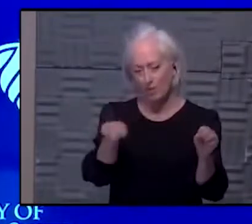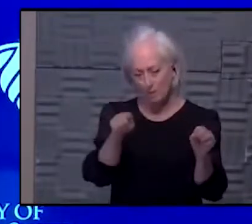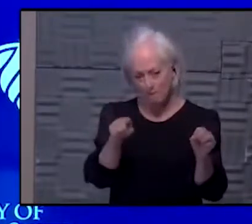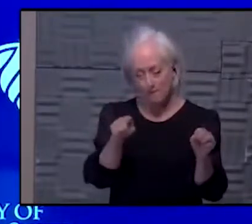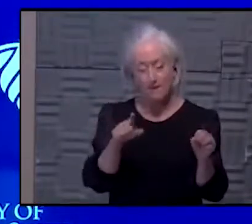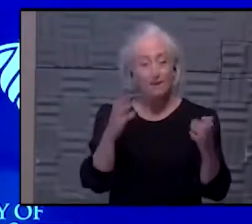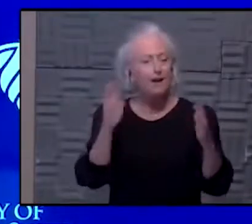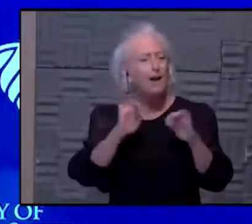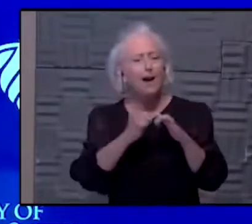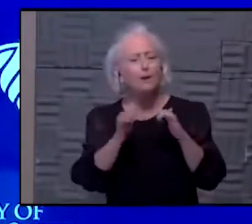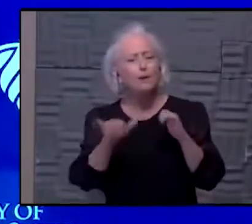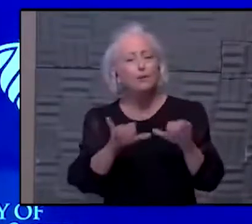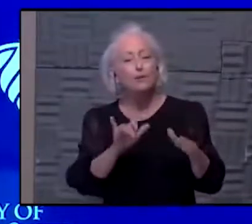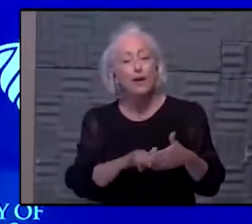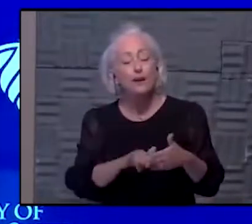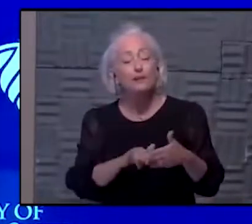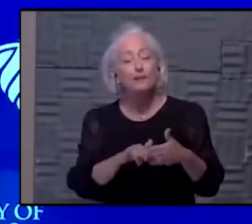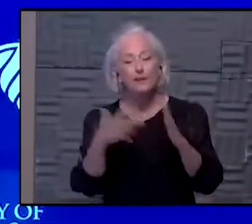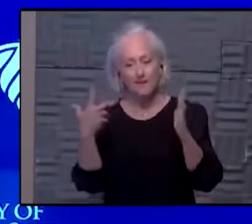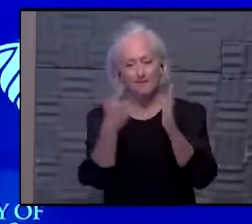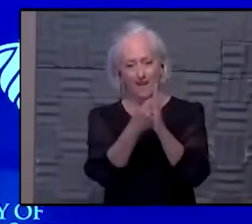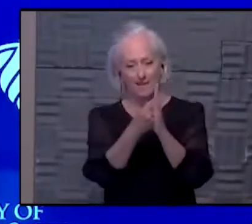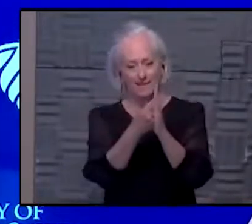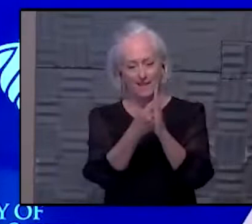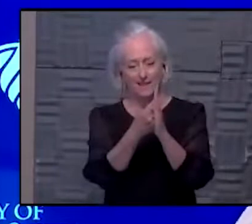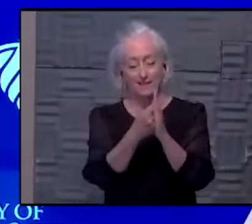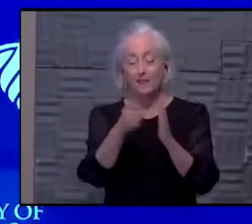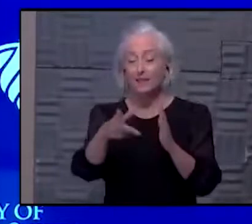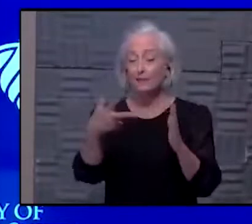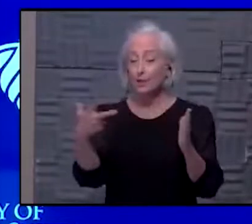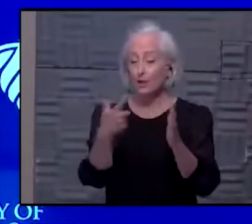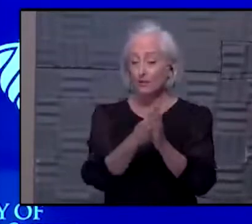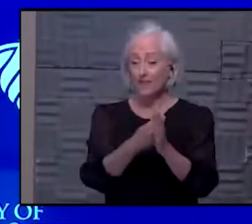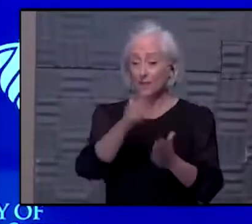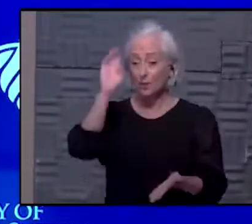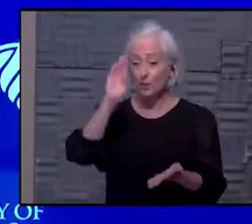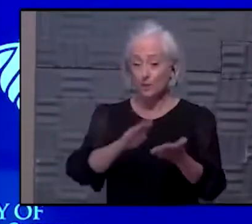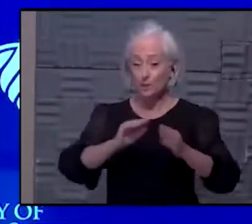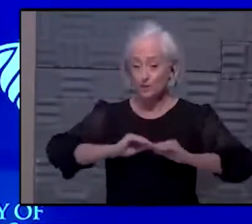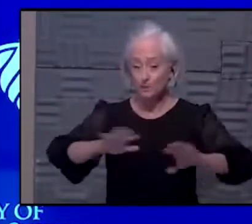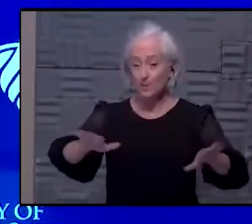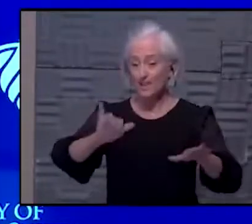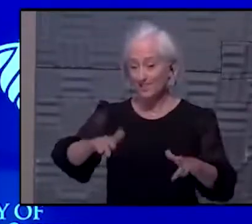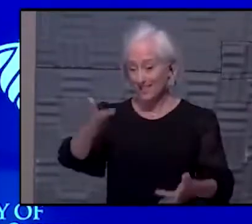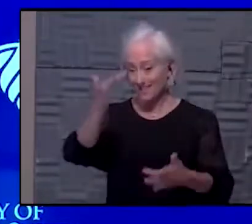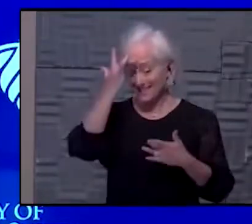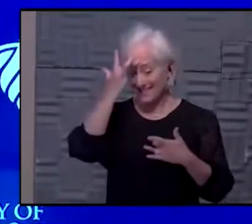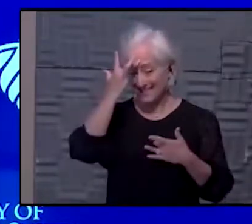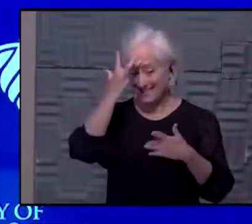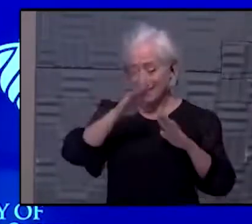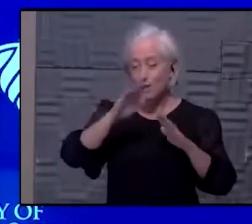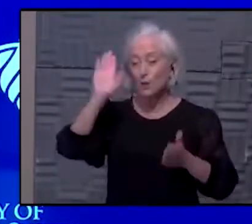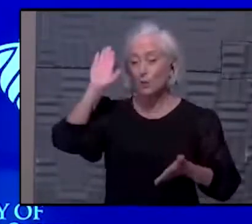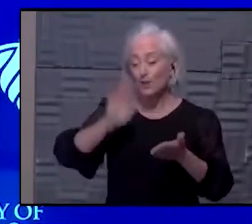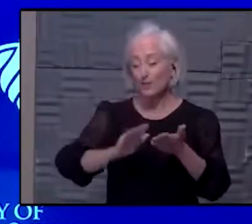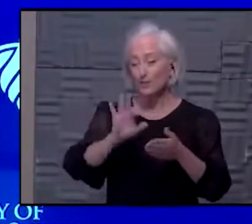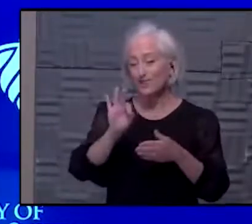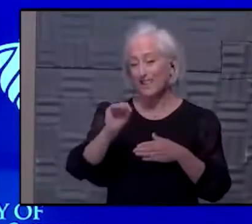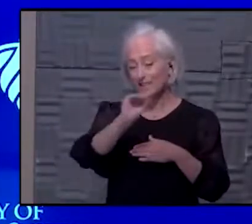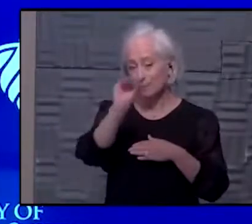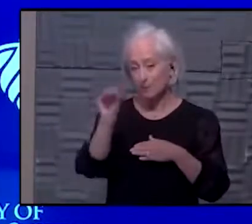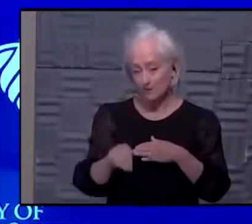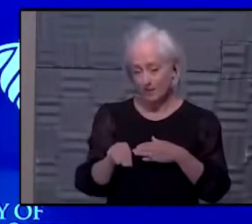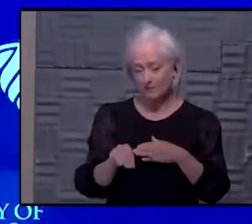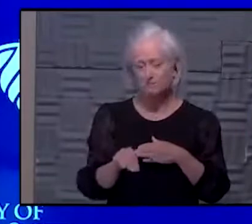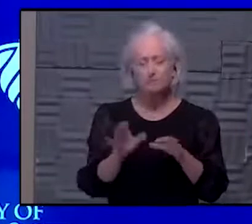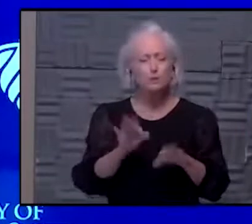vaccinated. Because when we do that, our risk of spreading disease drops by 90 plus percent. So, you know, again, we are in this together.